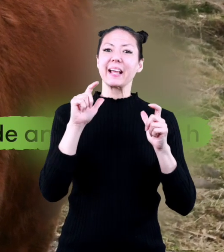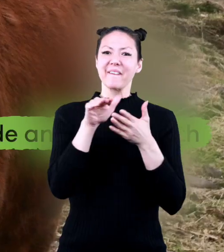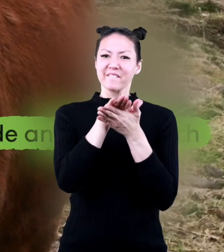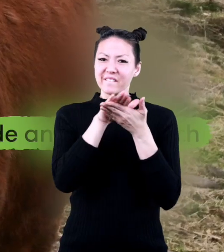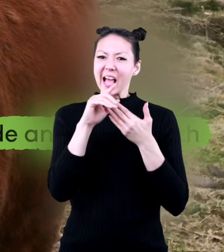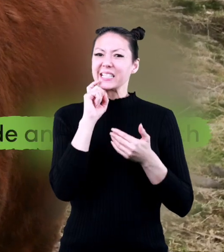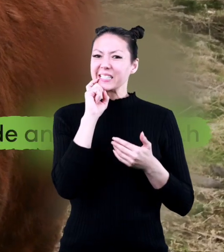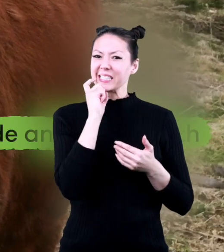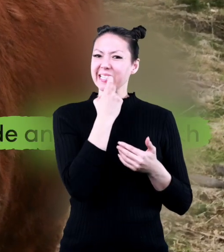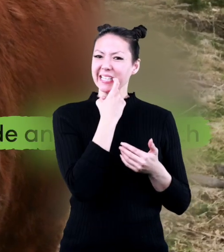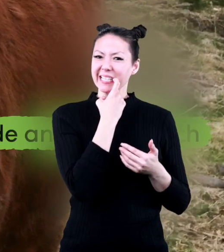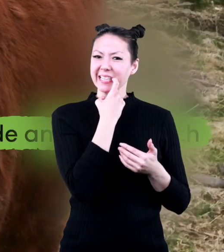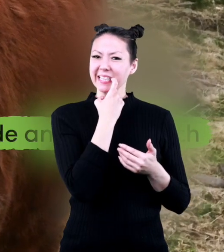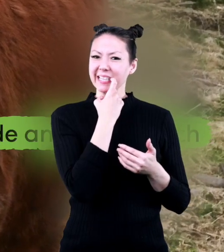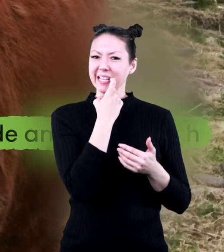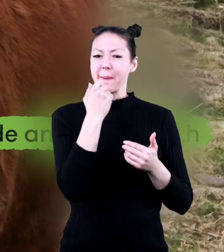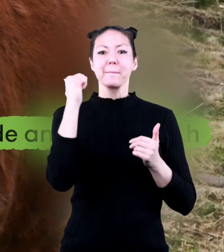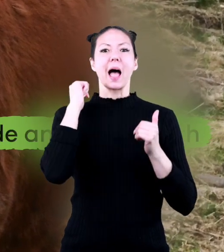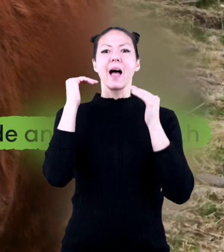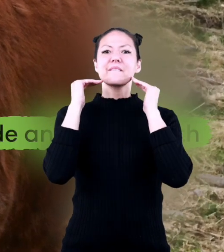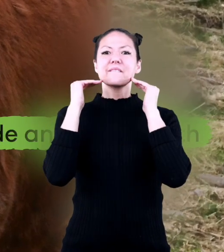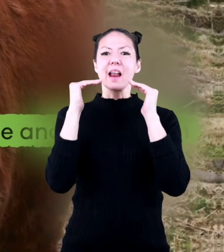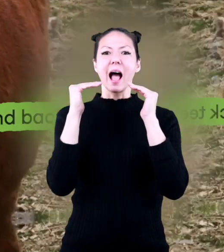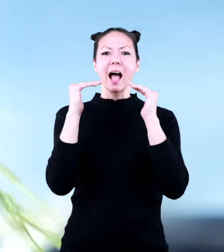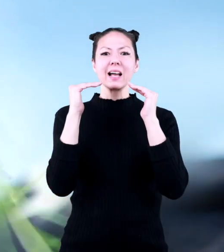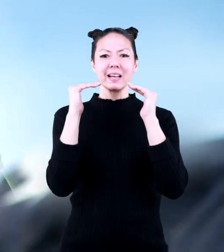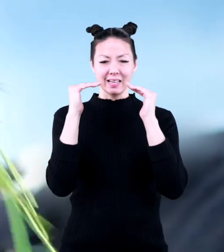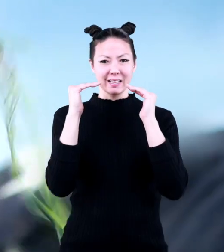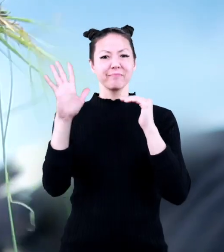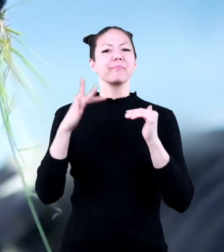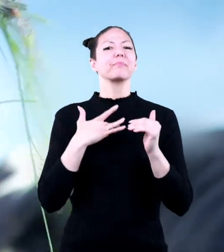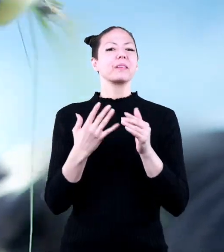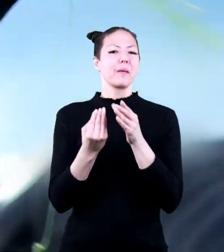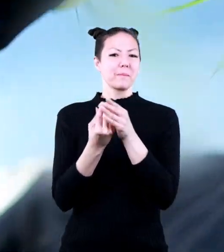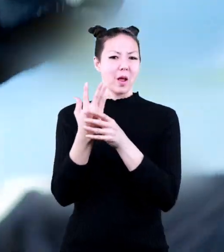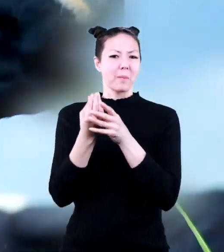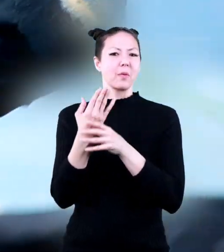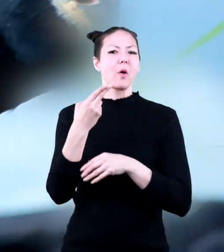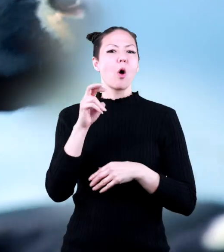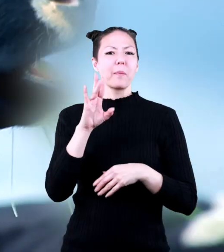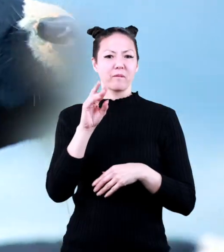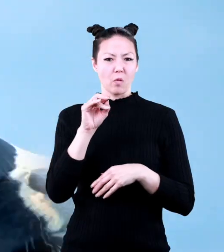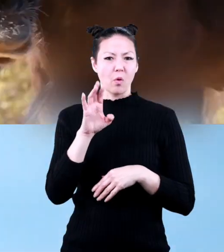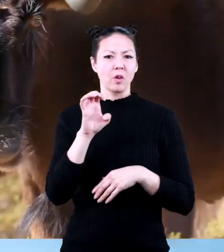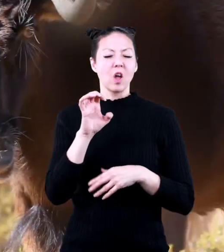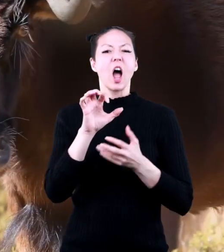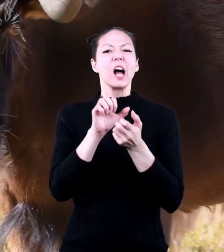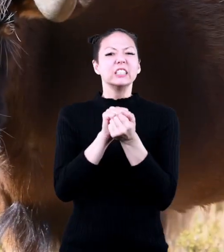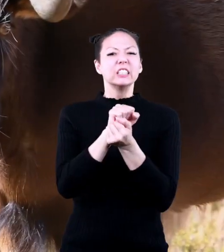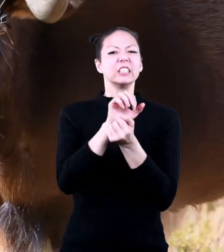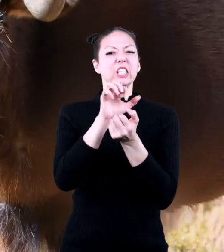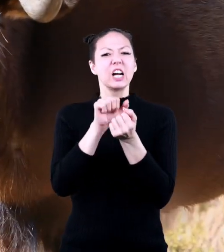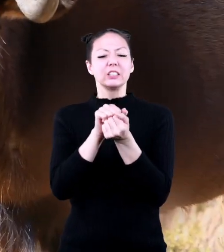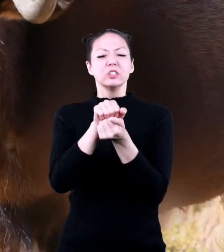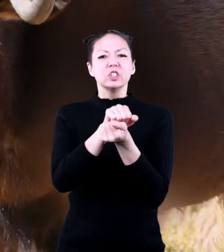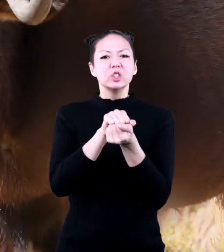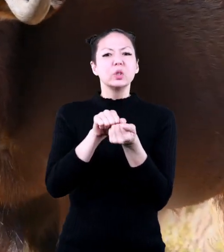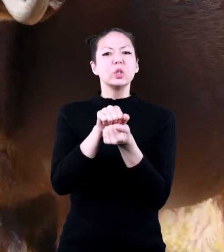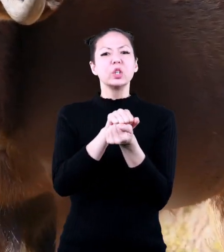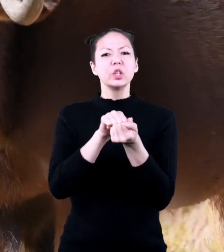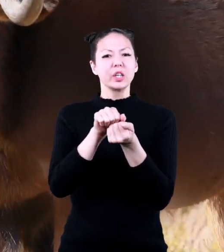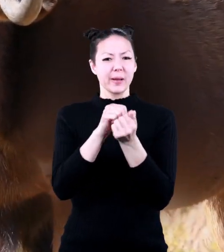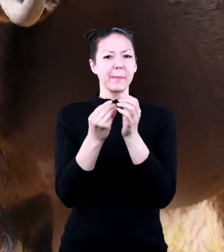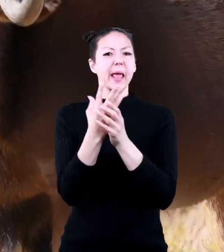flat side and back teeth. Herbivores use their molars to crush and grind